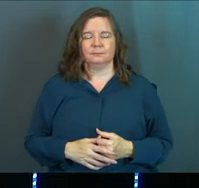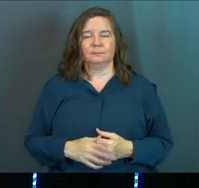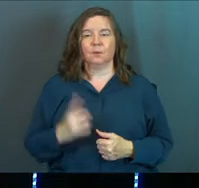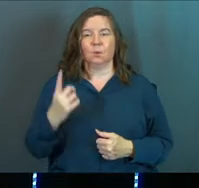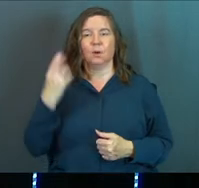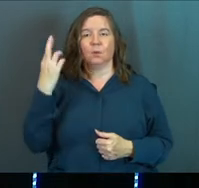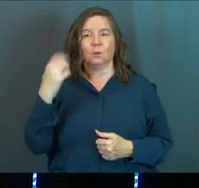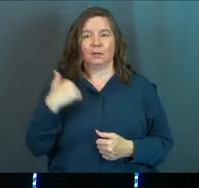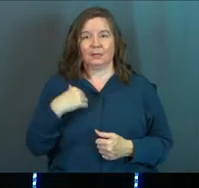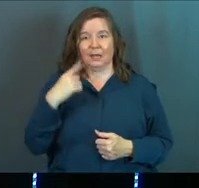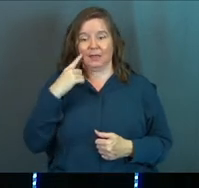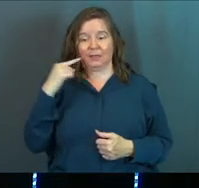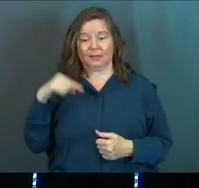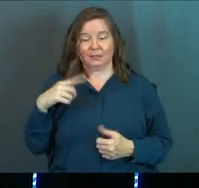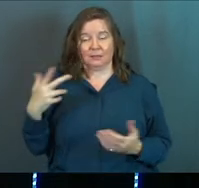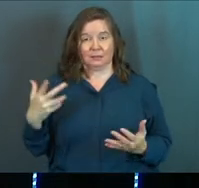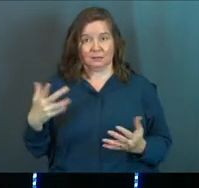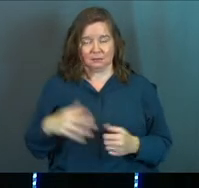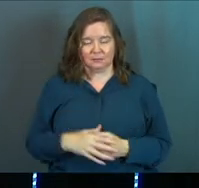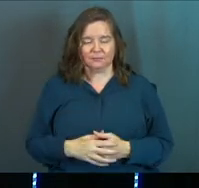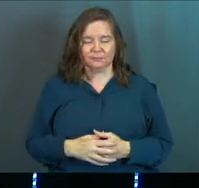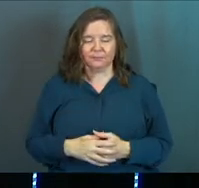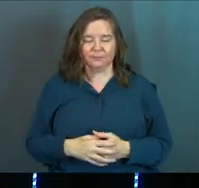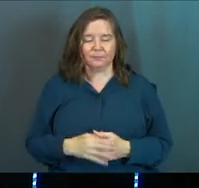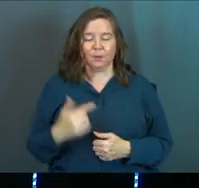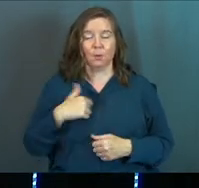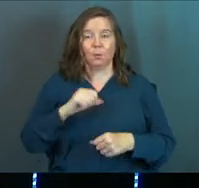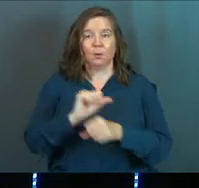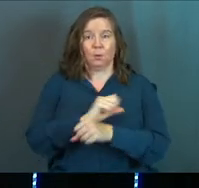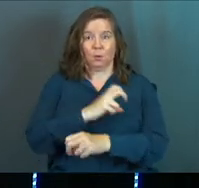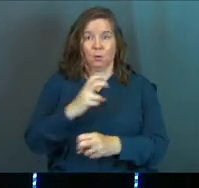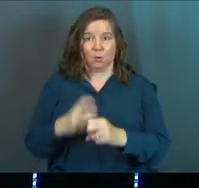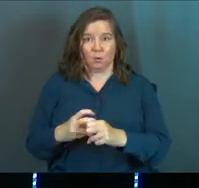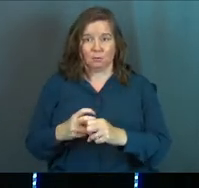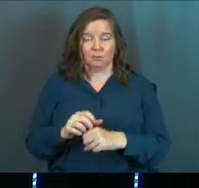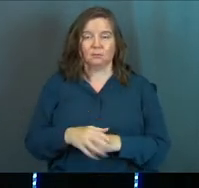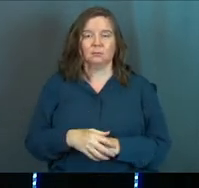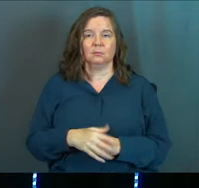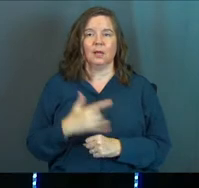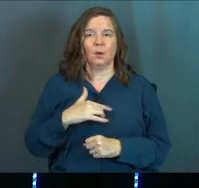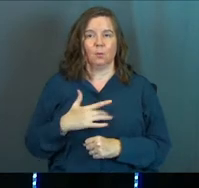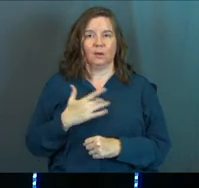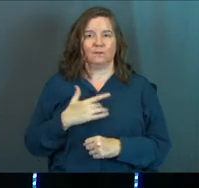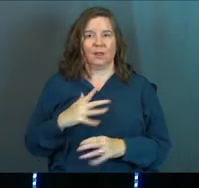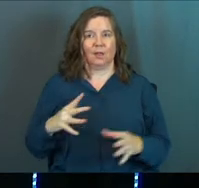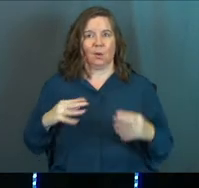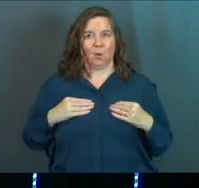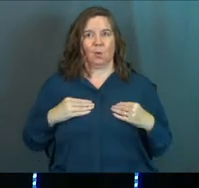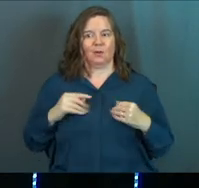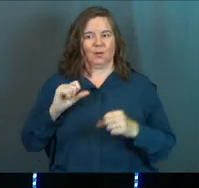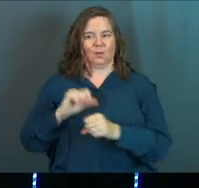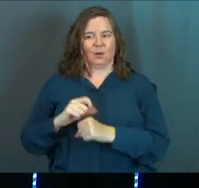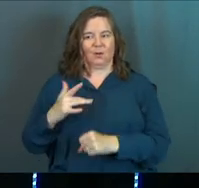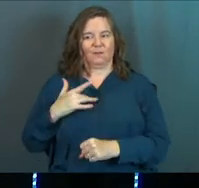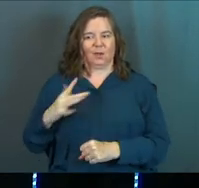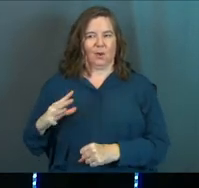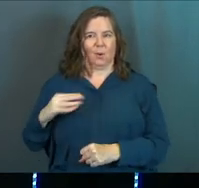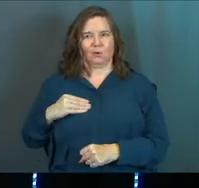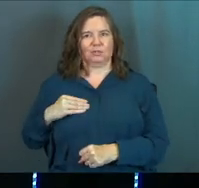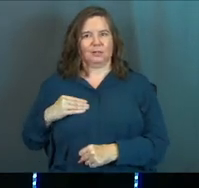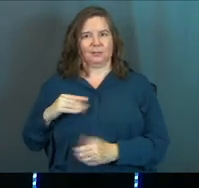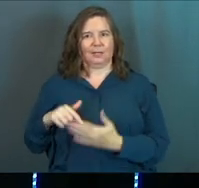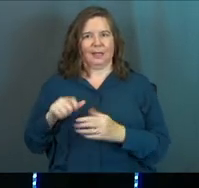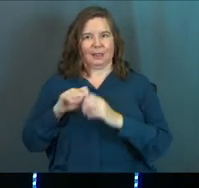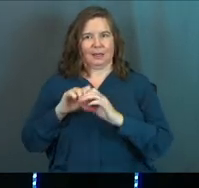One of the reasons I think this is, is we work hard, and we feel an ownership in our work, and we feel an ownership